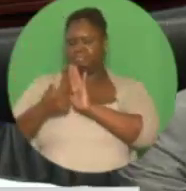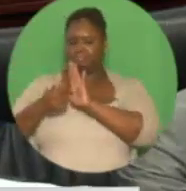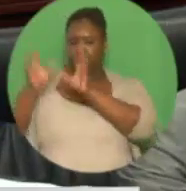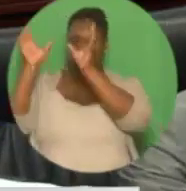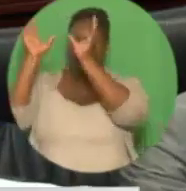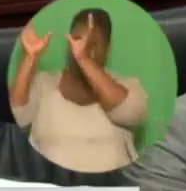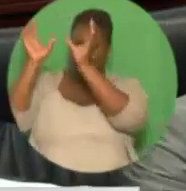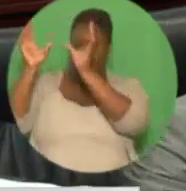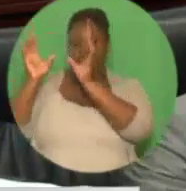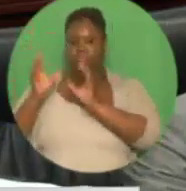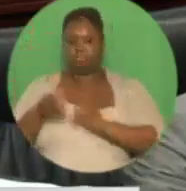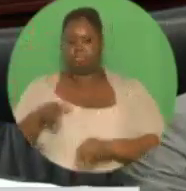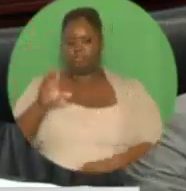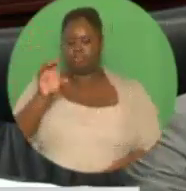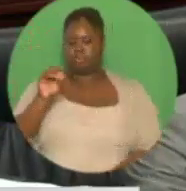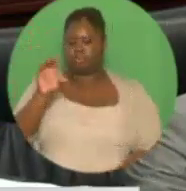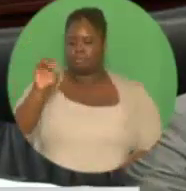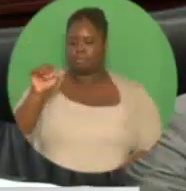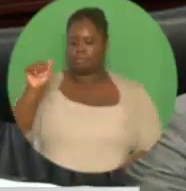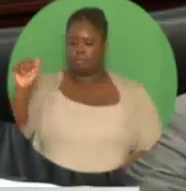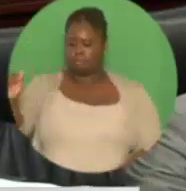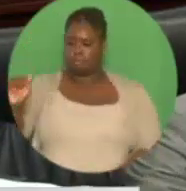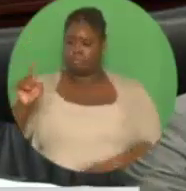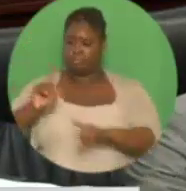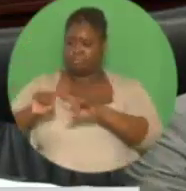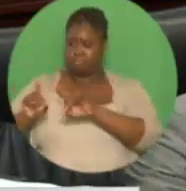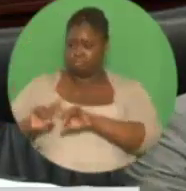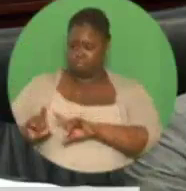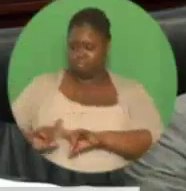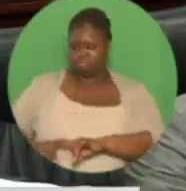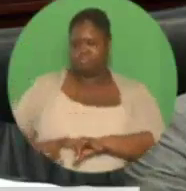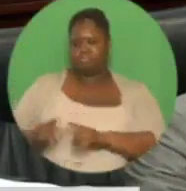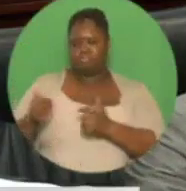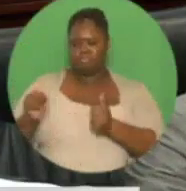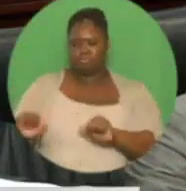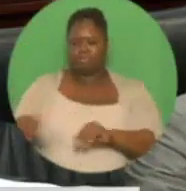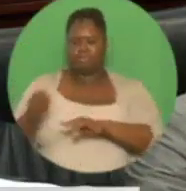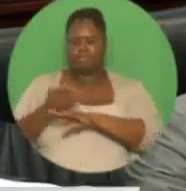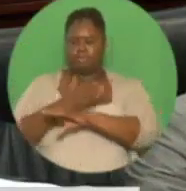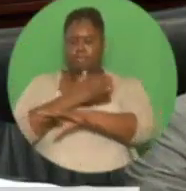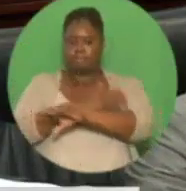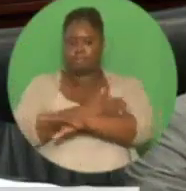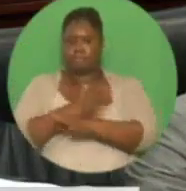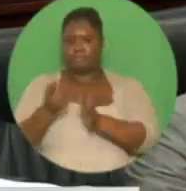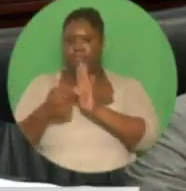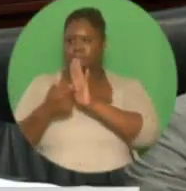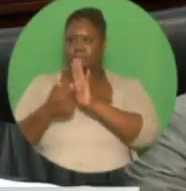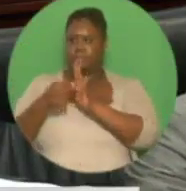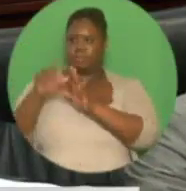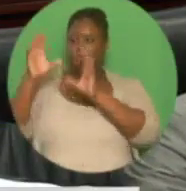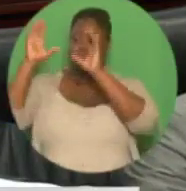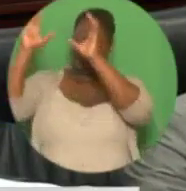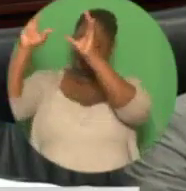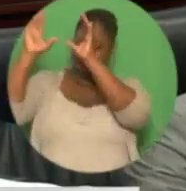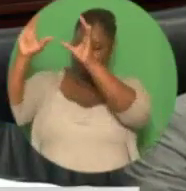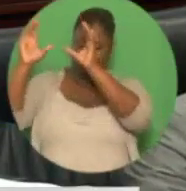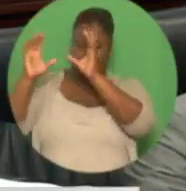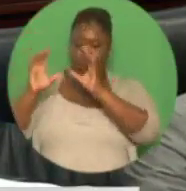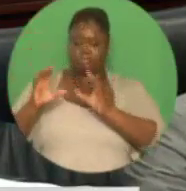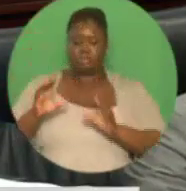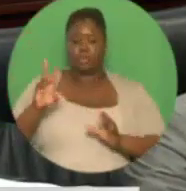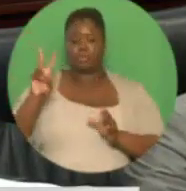Under the coconut rehabilitation and replanting program, 2,000 coconut seedlings were distributed to our farmers,